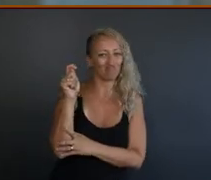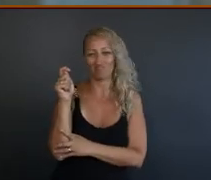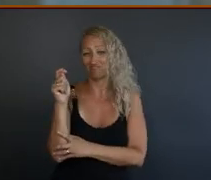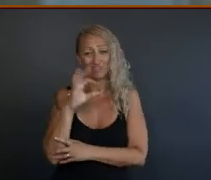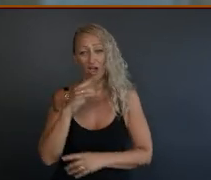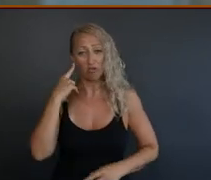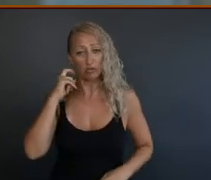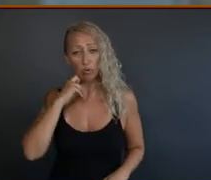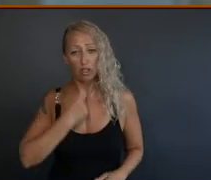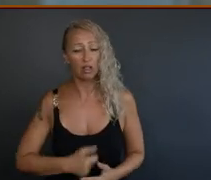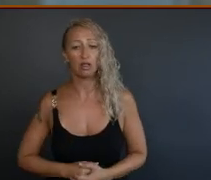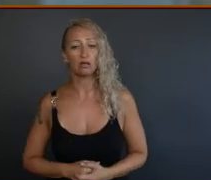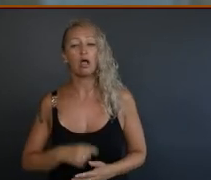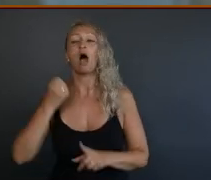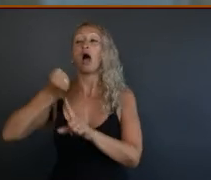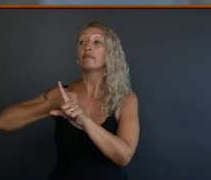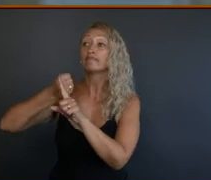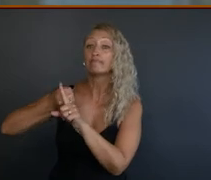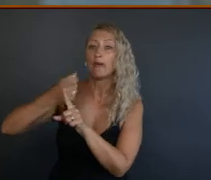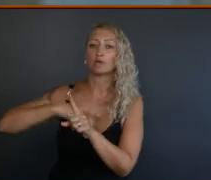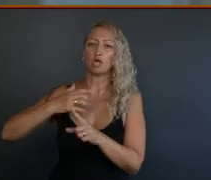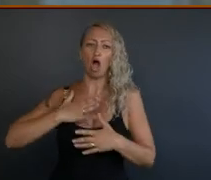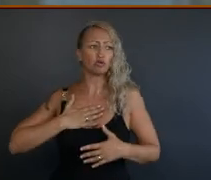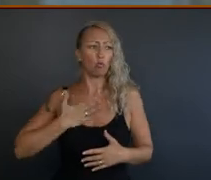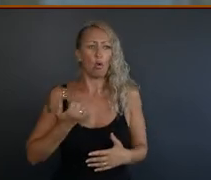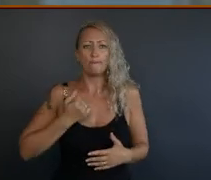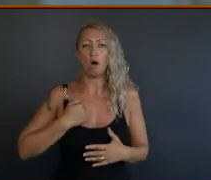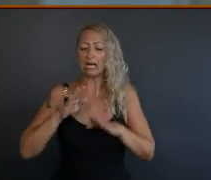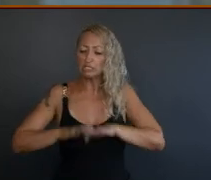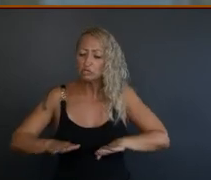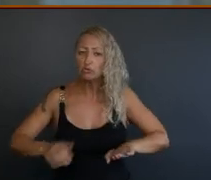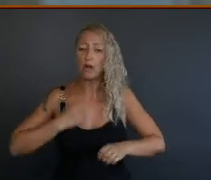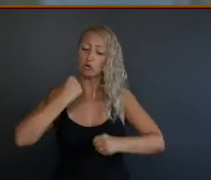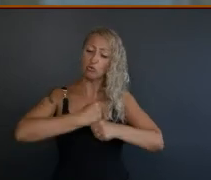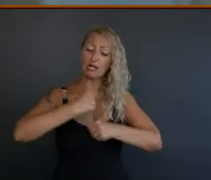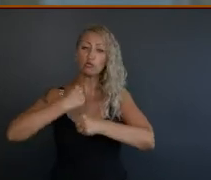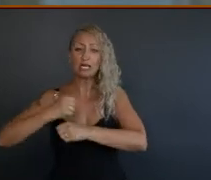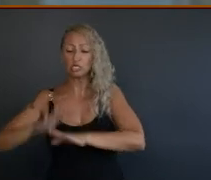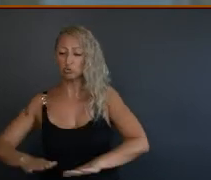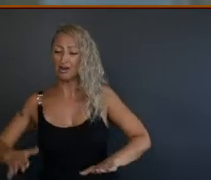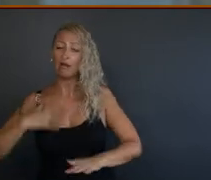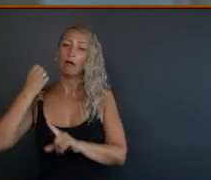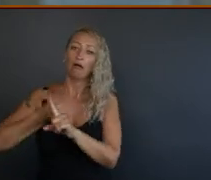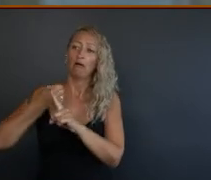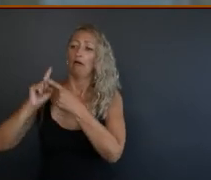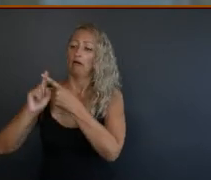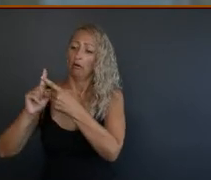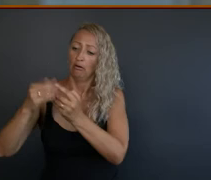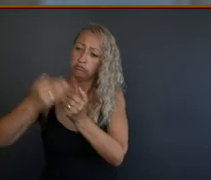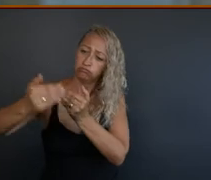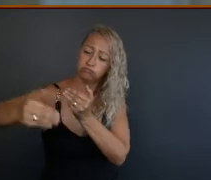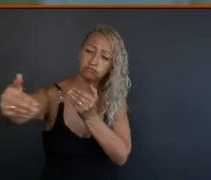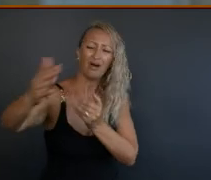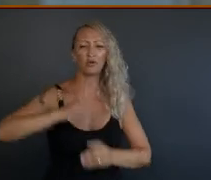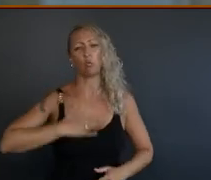I'm fighting because I don't want my grandchildren, you know, and my great grannies to be fighting the exact same fight and be out on these